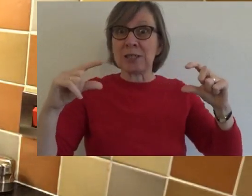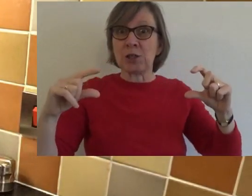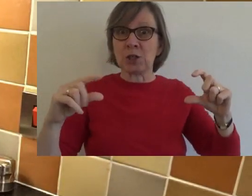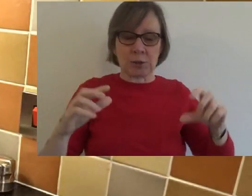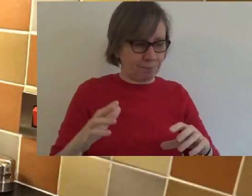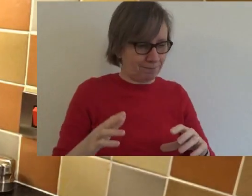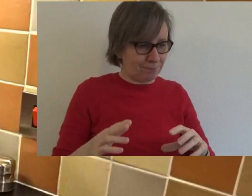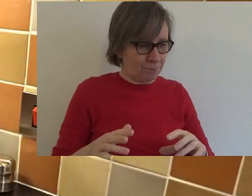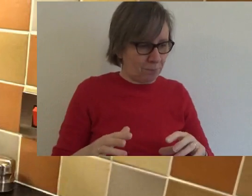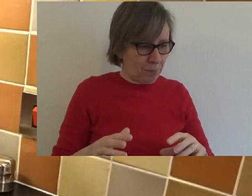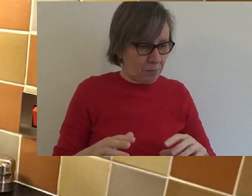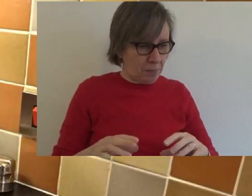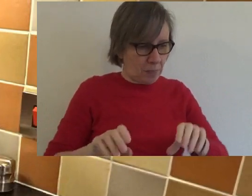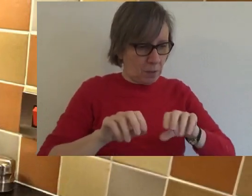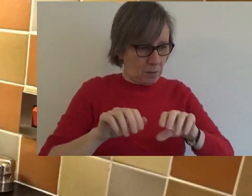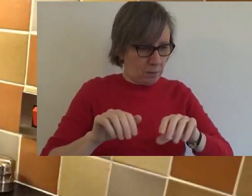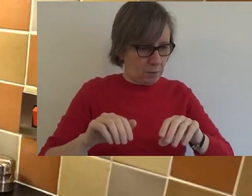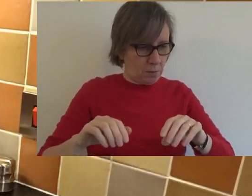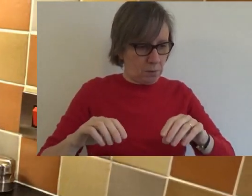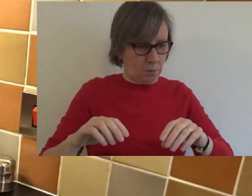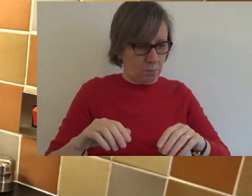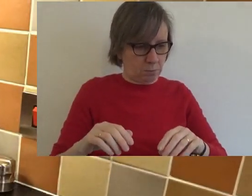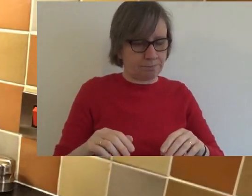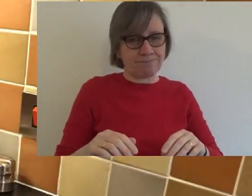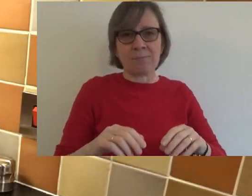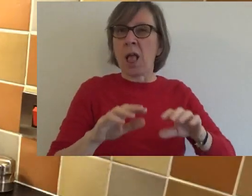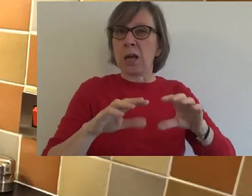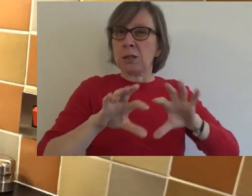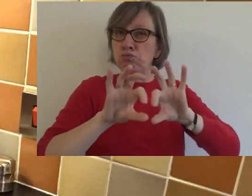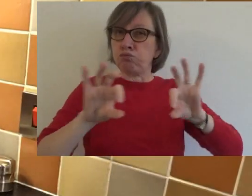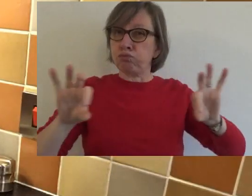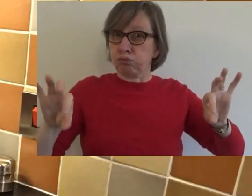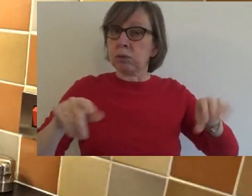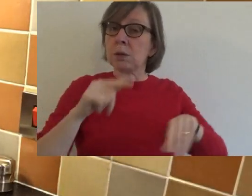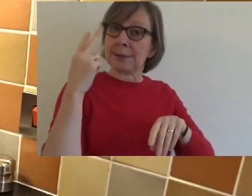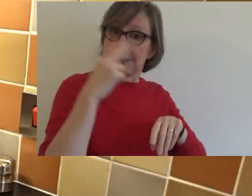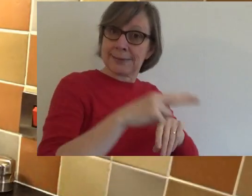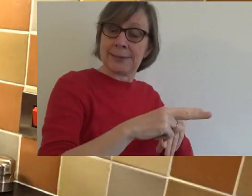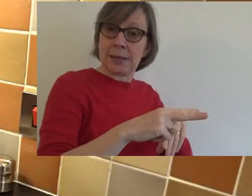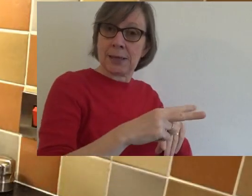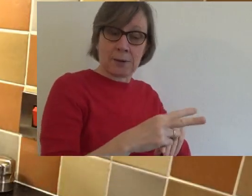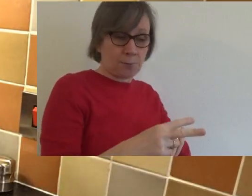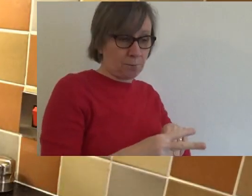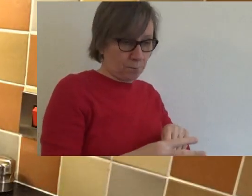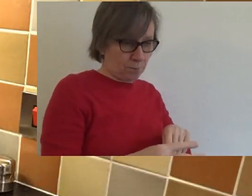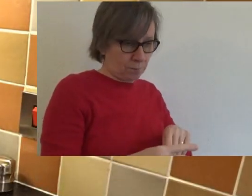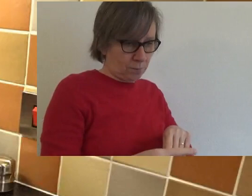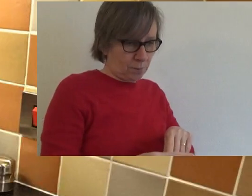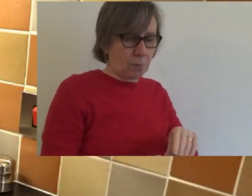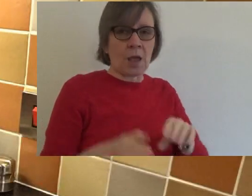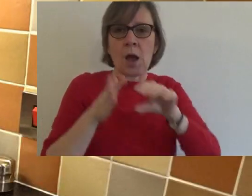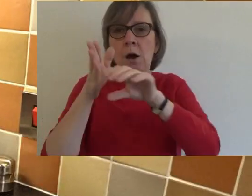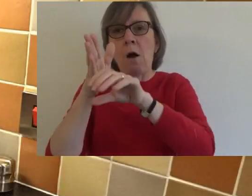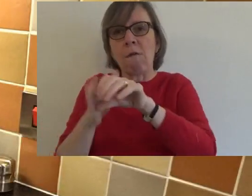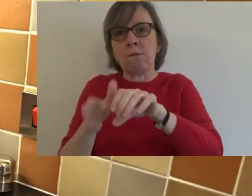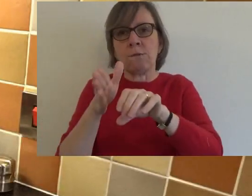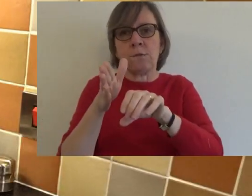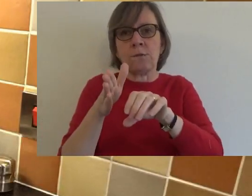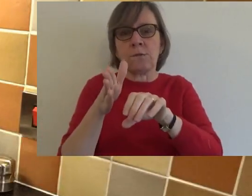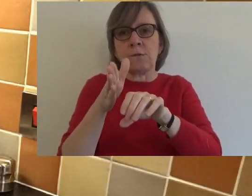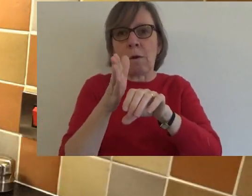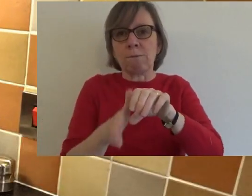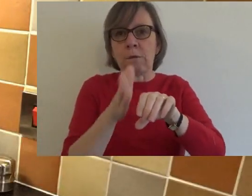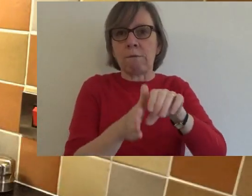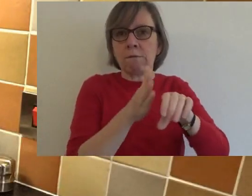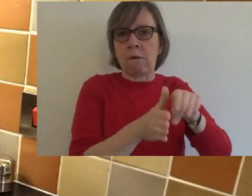Cut it up so you're just doing a little bit of it at a time. Don't try and do it all at once. And when you've done that, then you can cut or